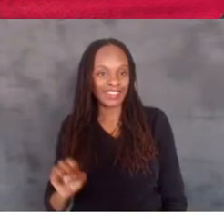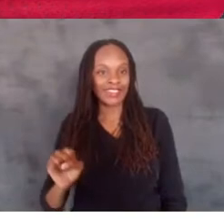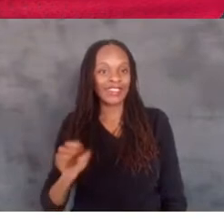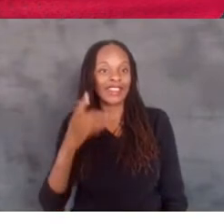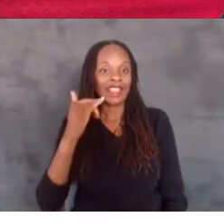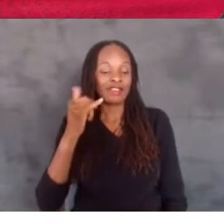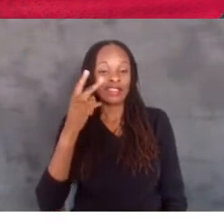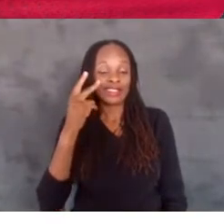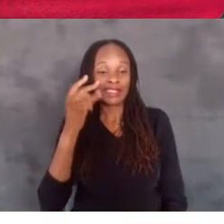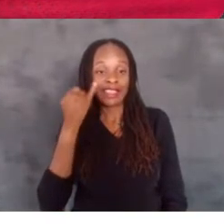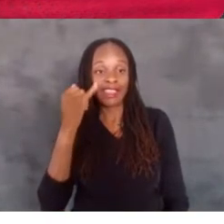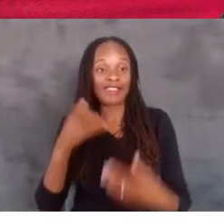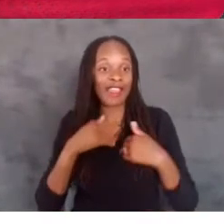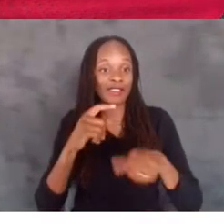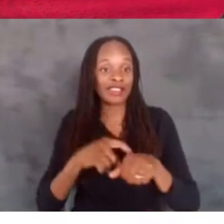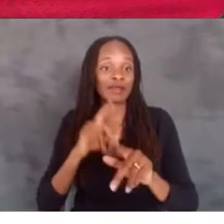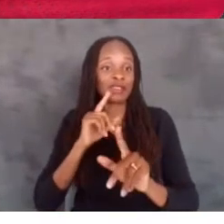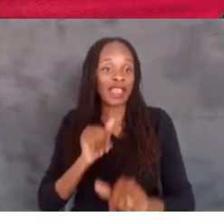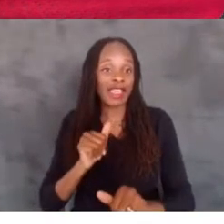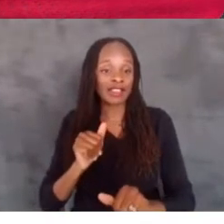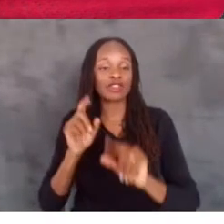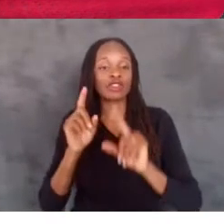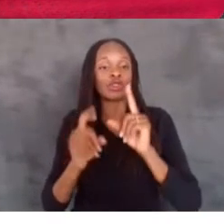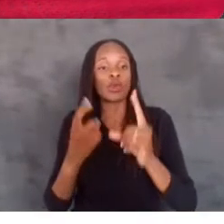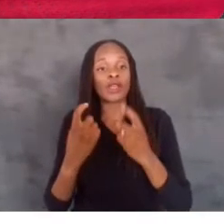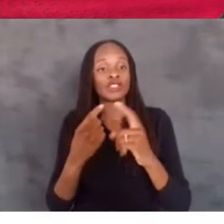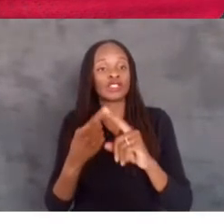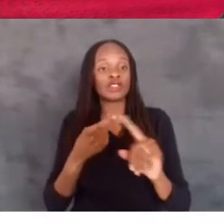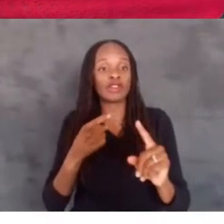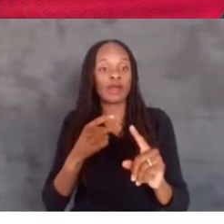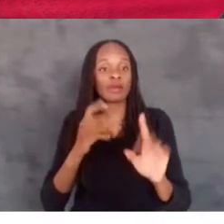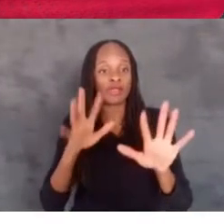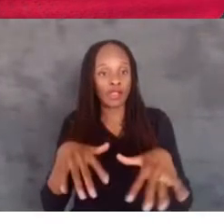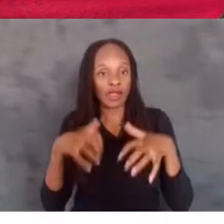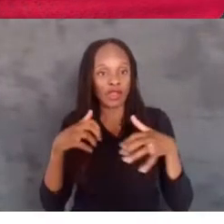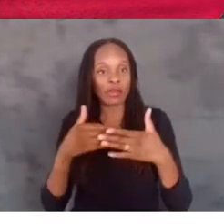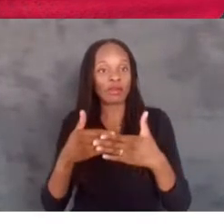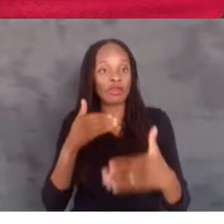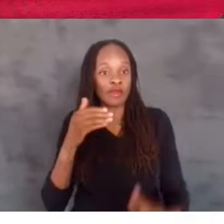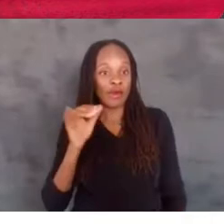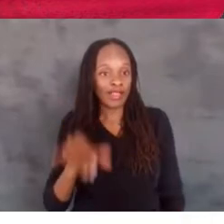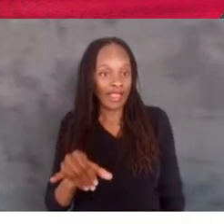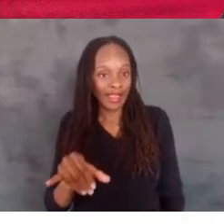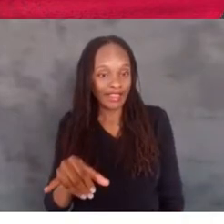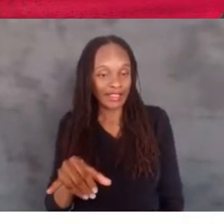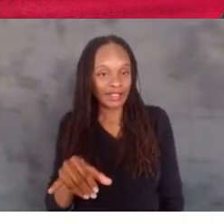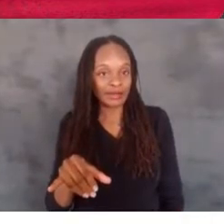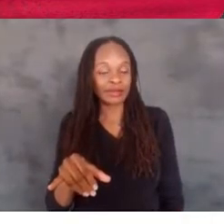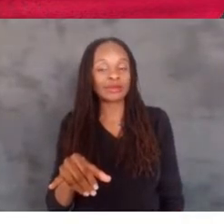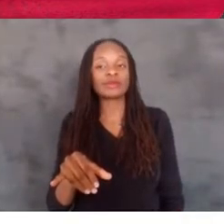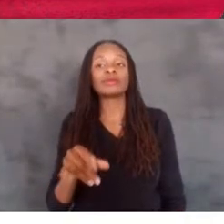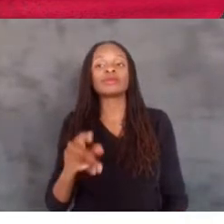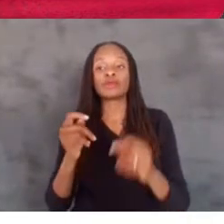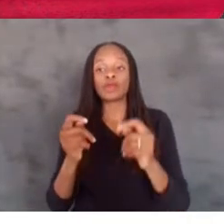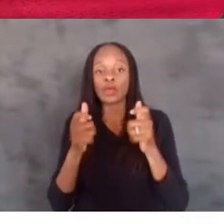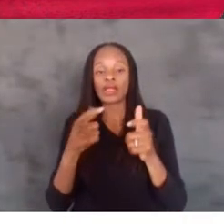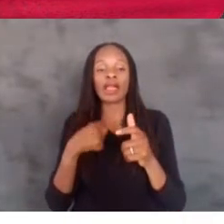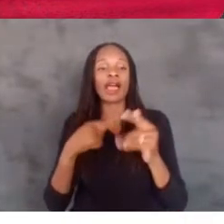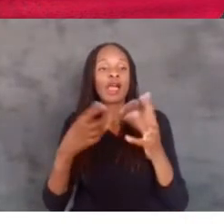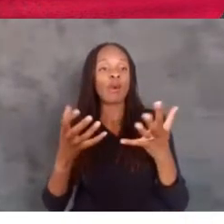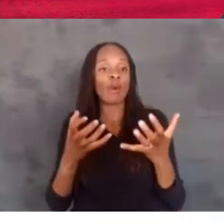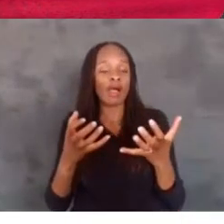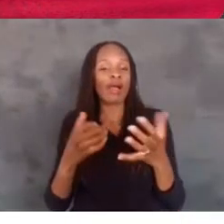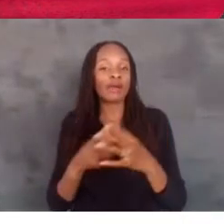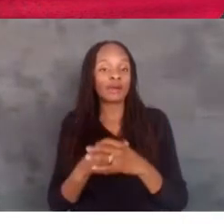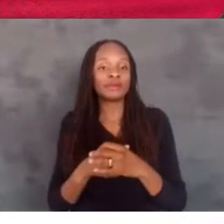answer a question or two from from the audience. Before we get to that, real quick, I would like to,